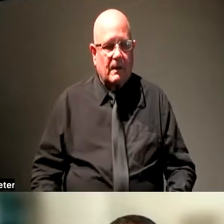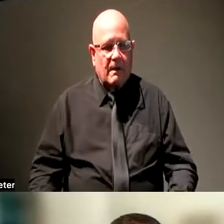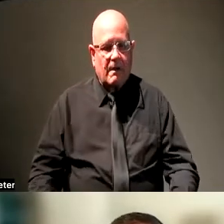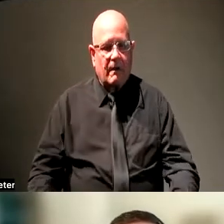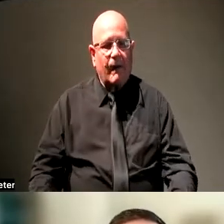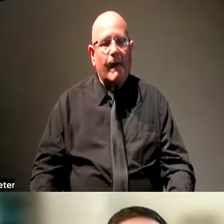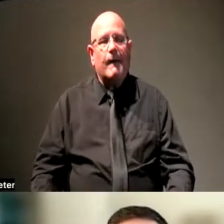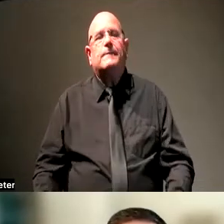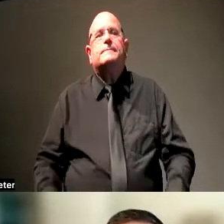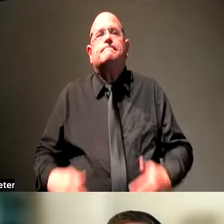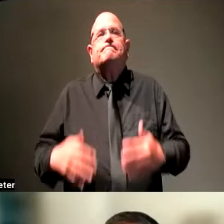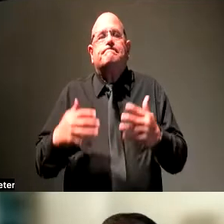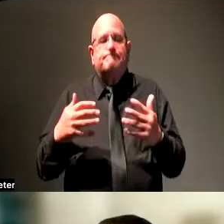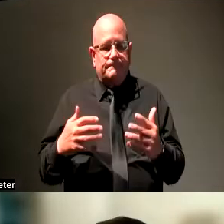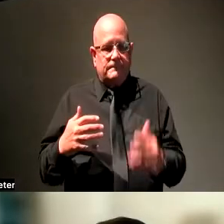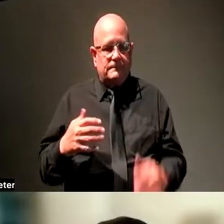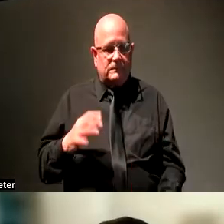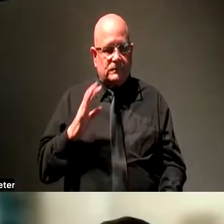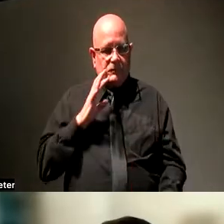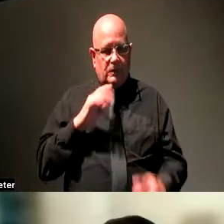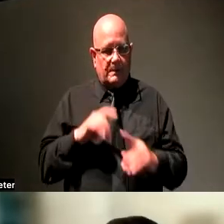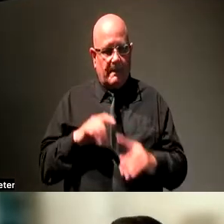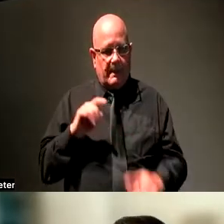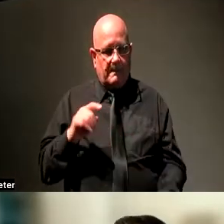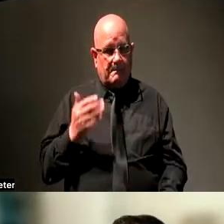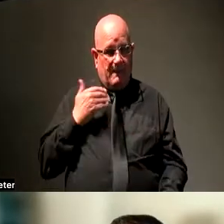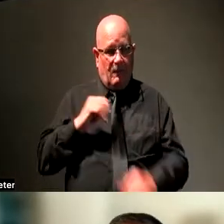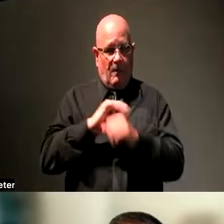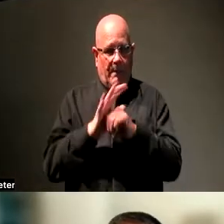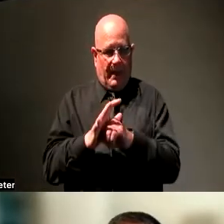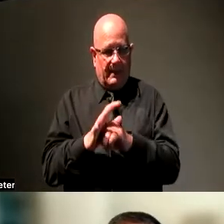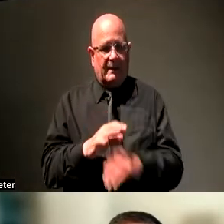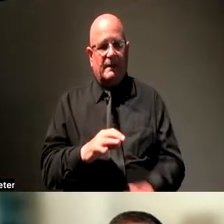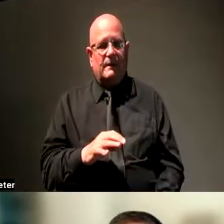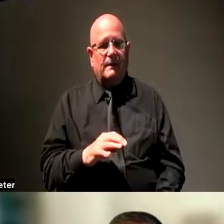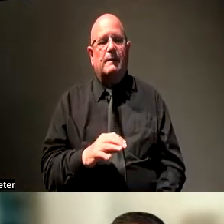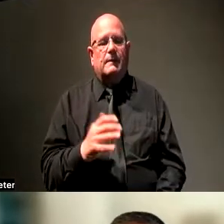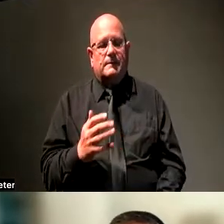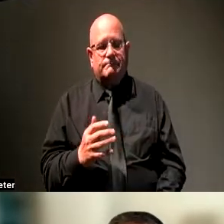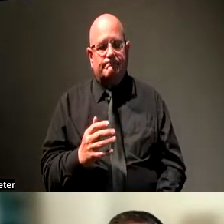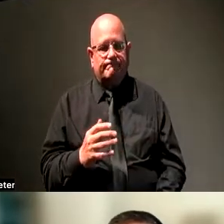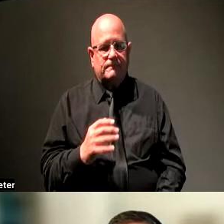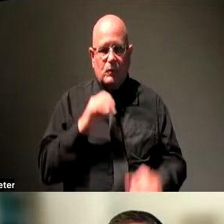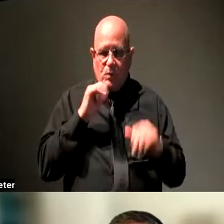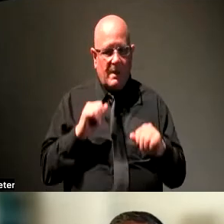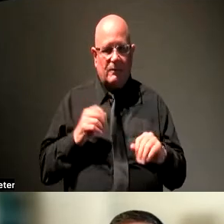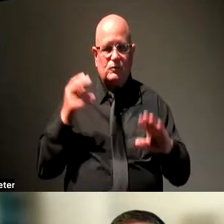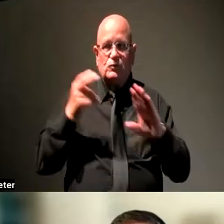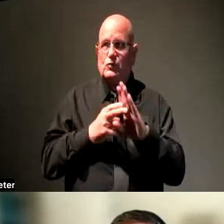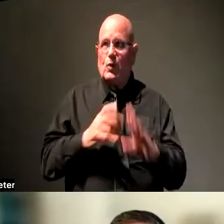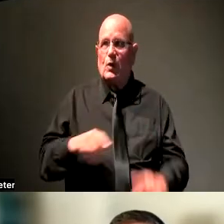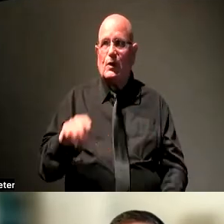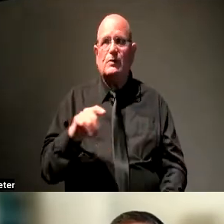So we'll set the stage a little bit. Before the pandemic, I may or may not be able to join you all at all. I really do